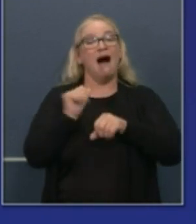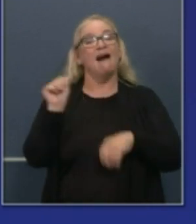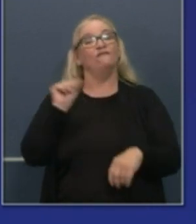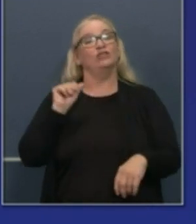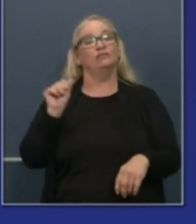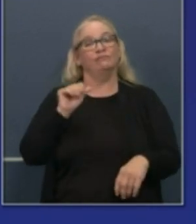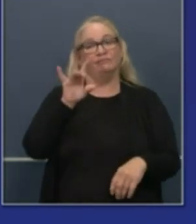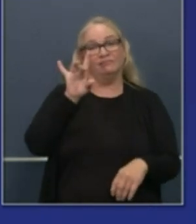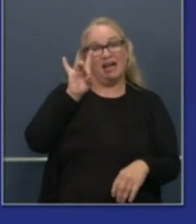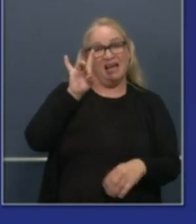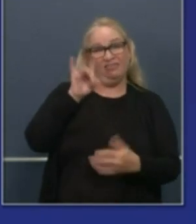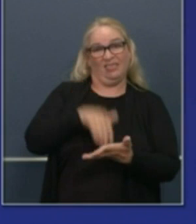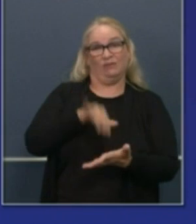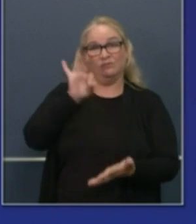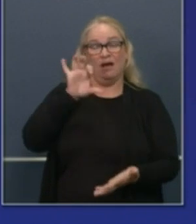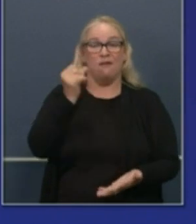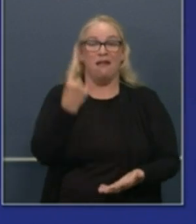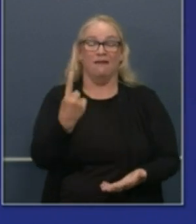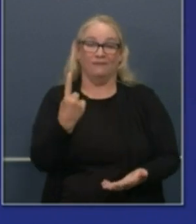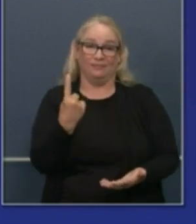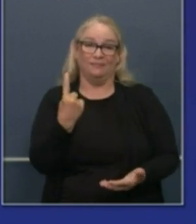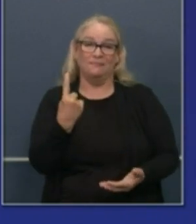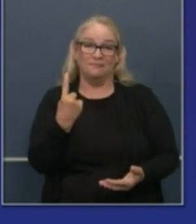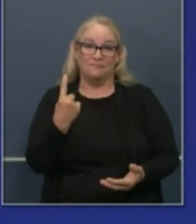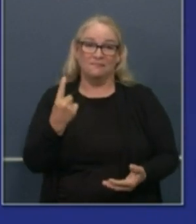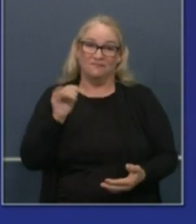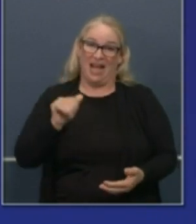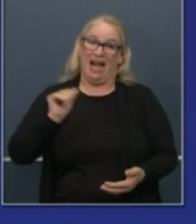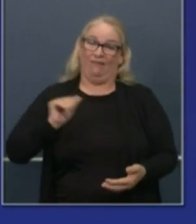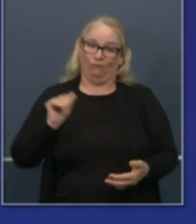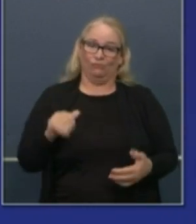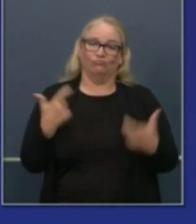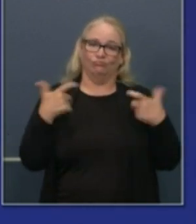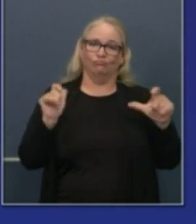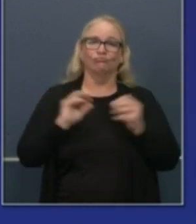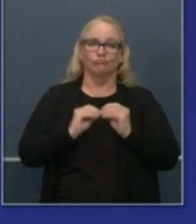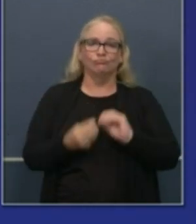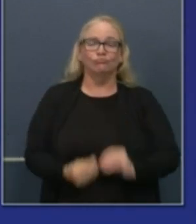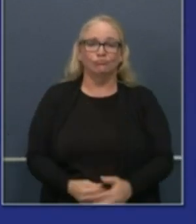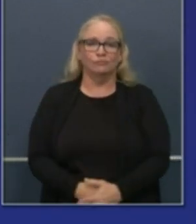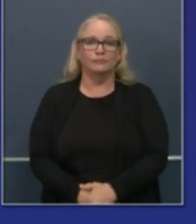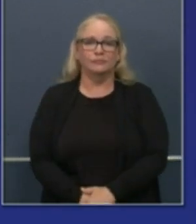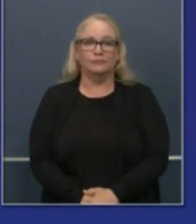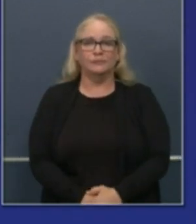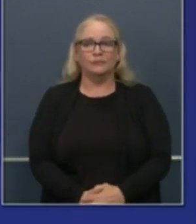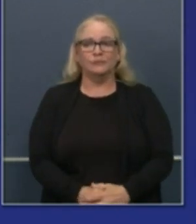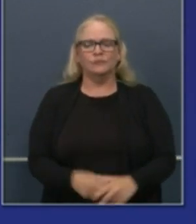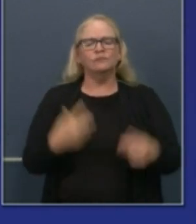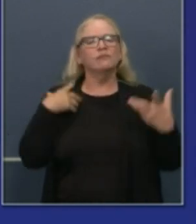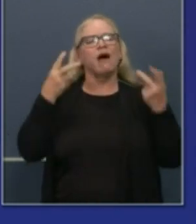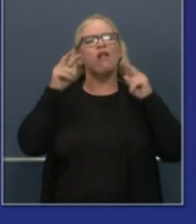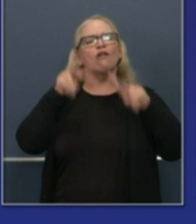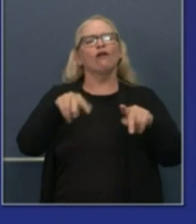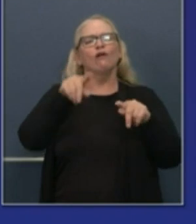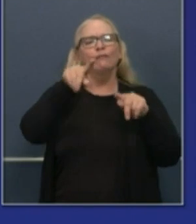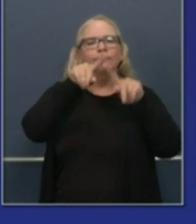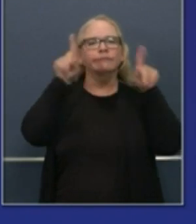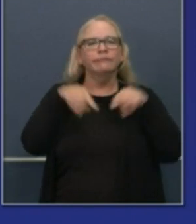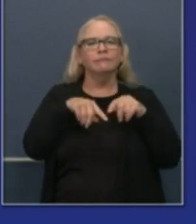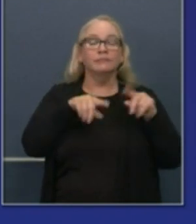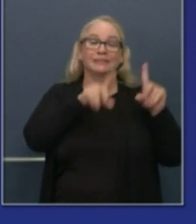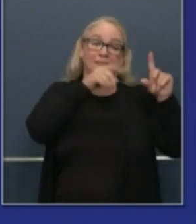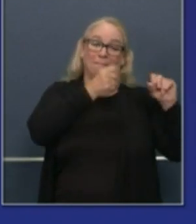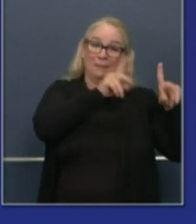,911. We take a closer look at our positivity rates number of people tested number of people that test positive